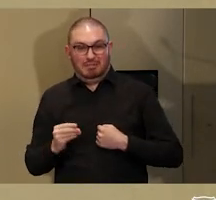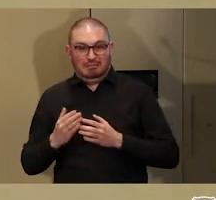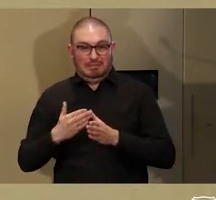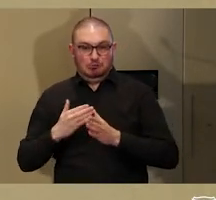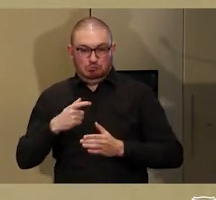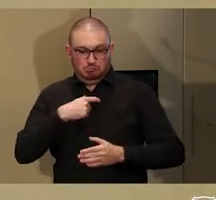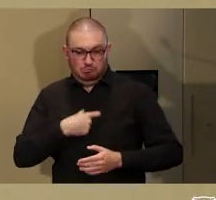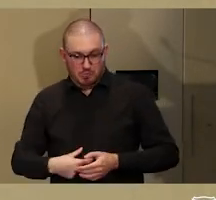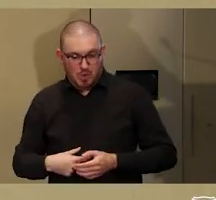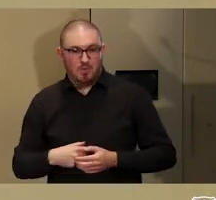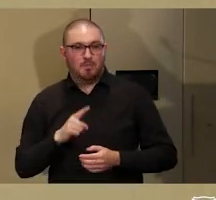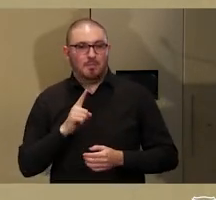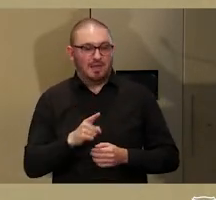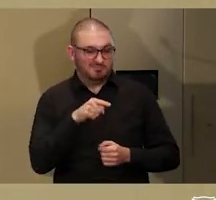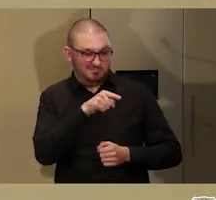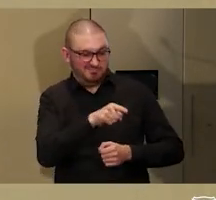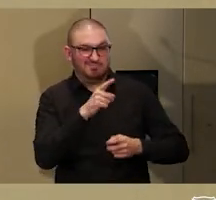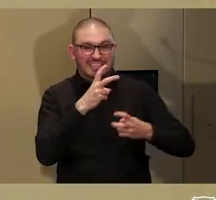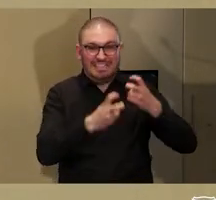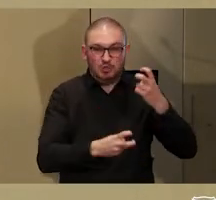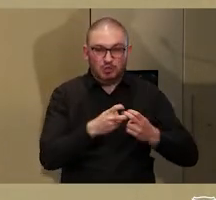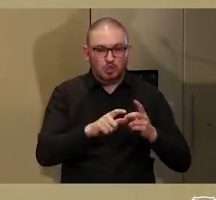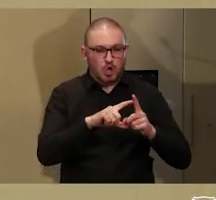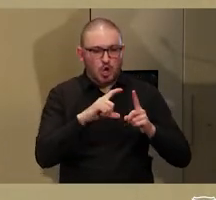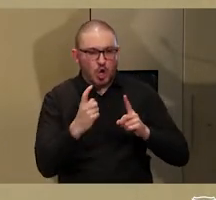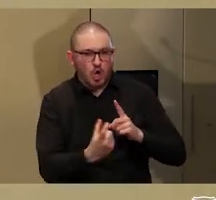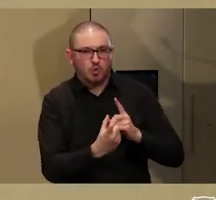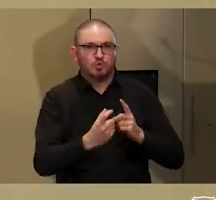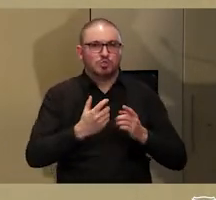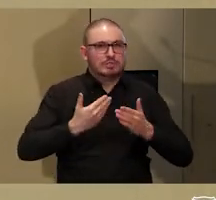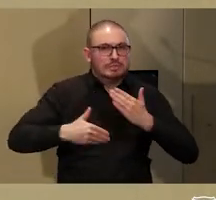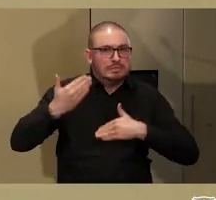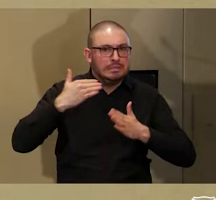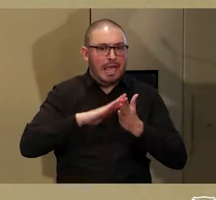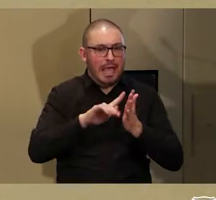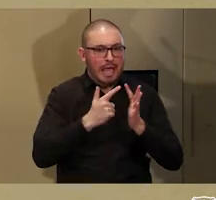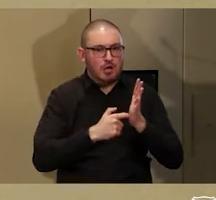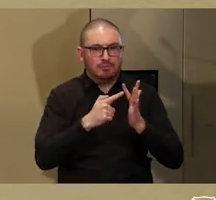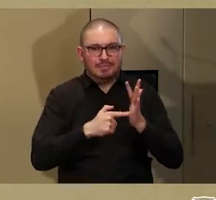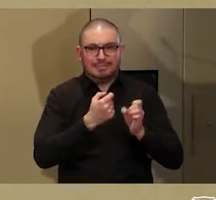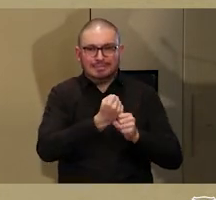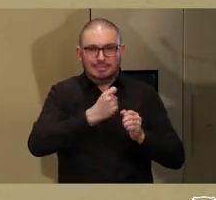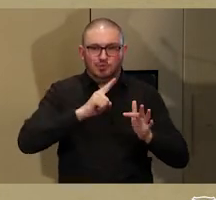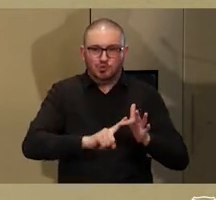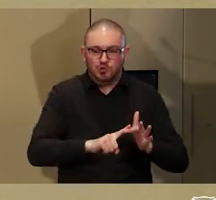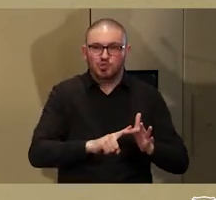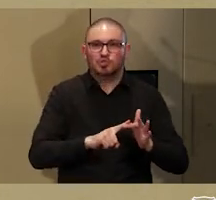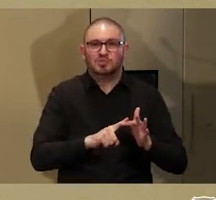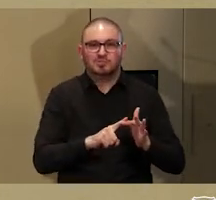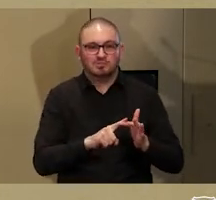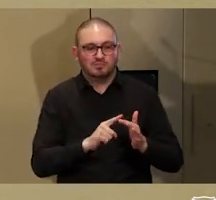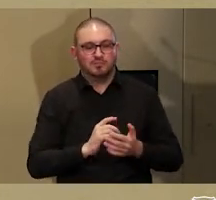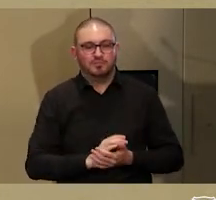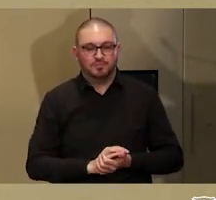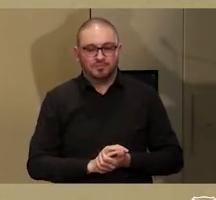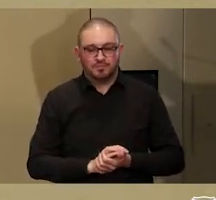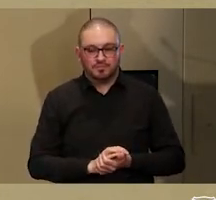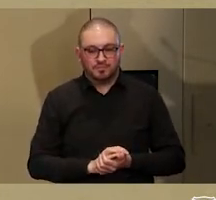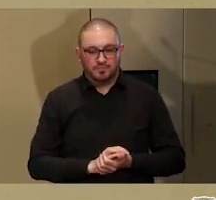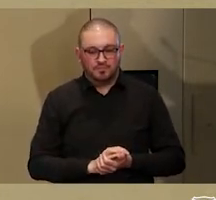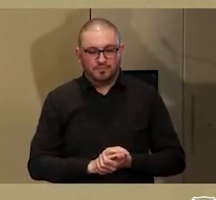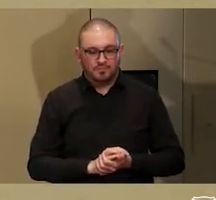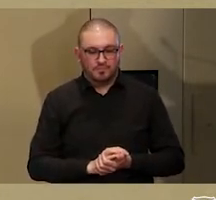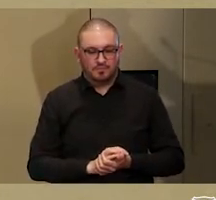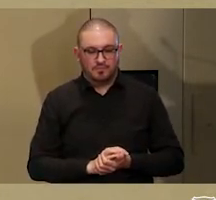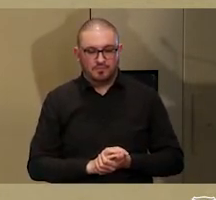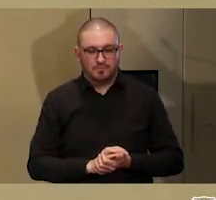around issues of culture, heritage, and the relationship, really, of